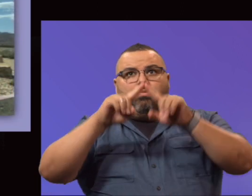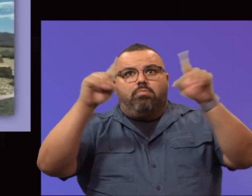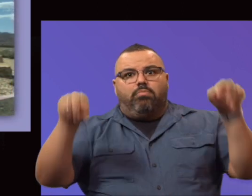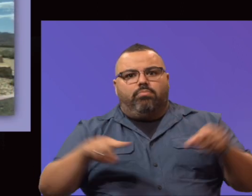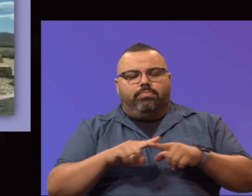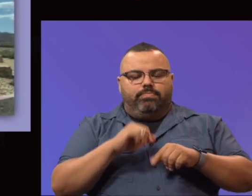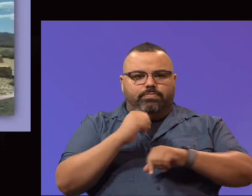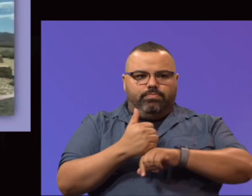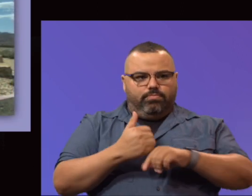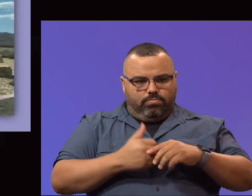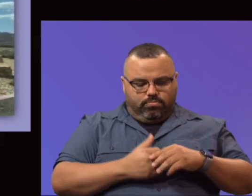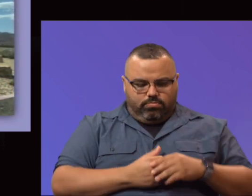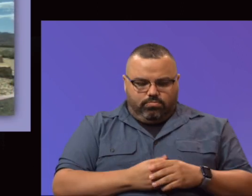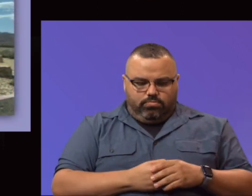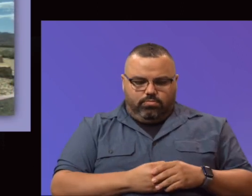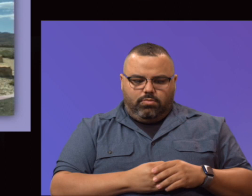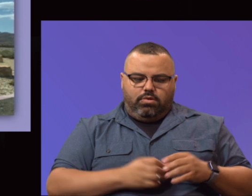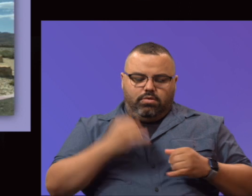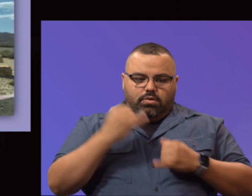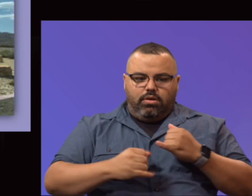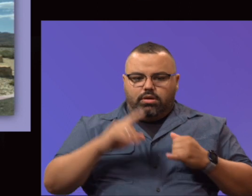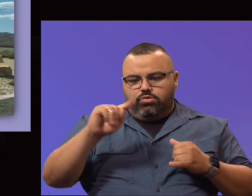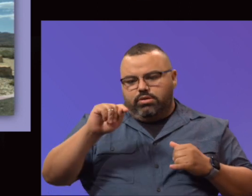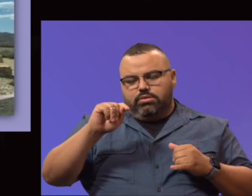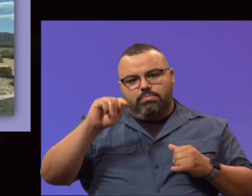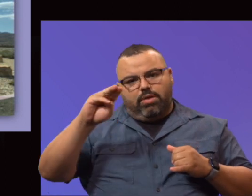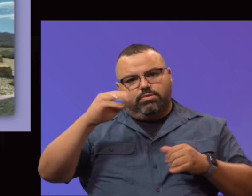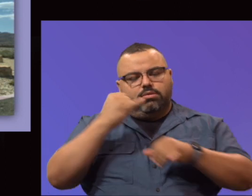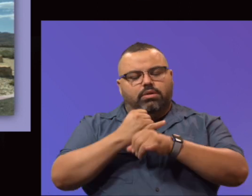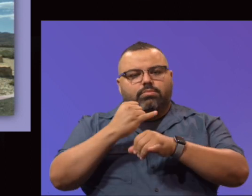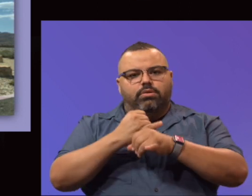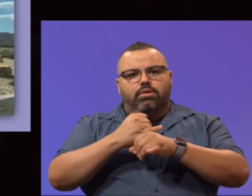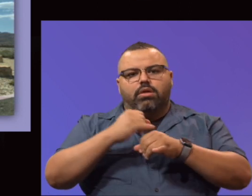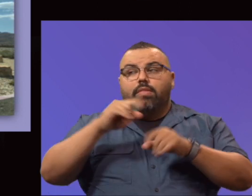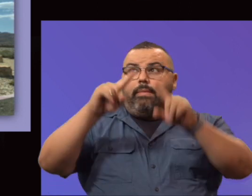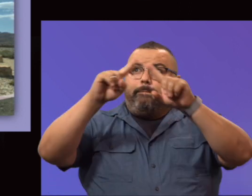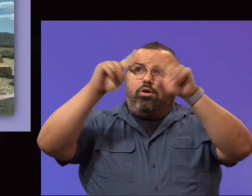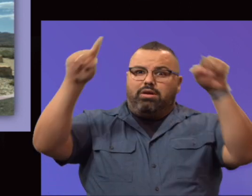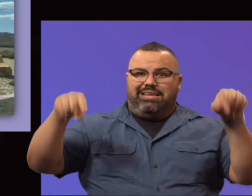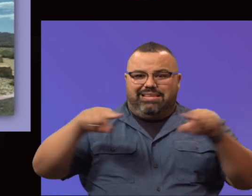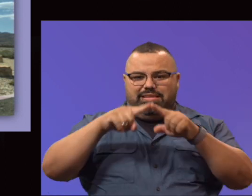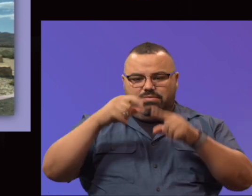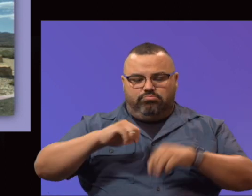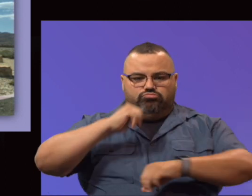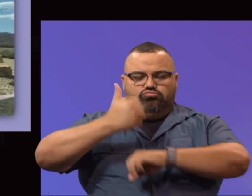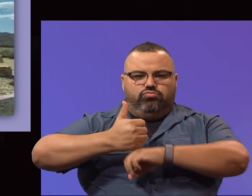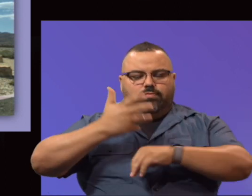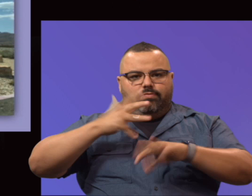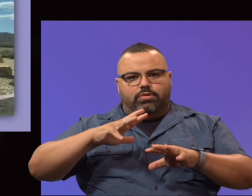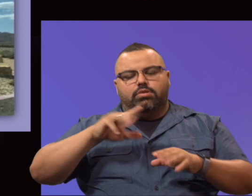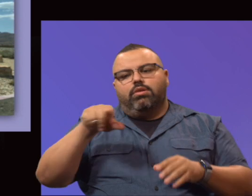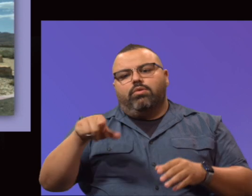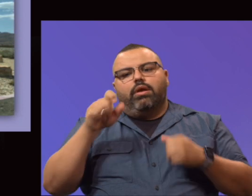And finally, at the Trans Mountain campus, the marquee signage installation has been done. They were able to repair the electrical